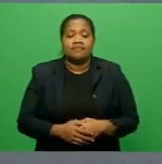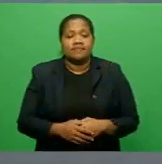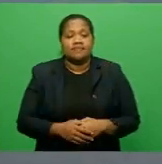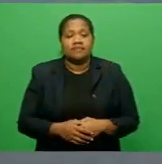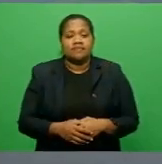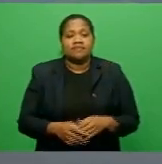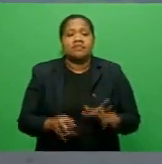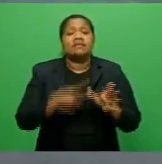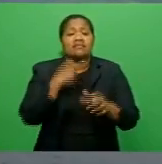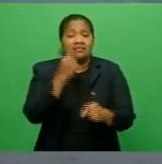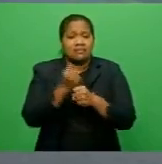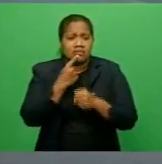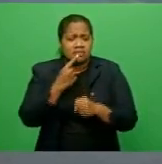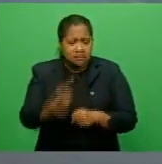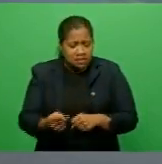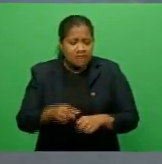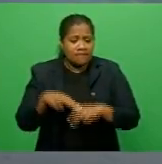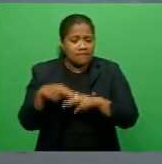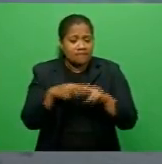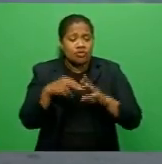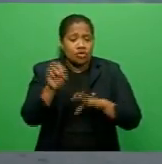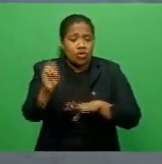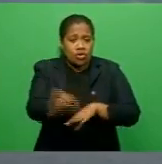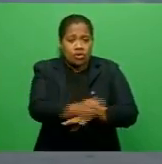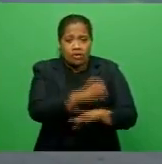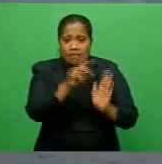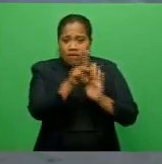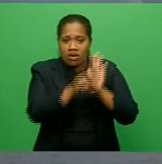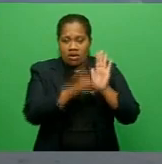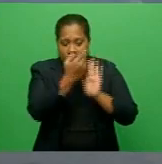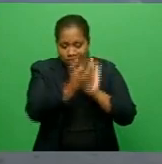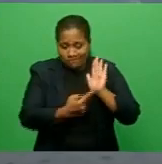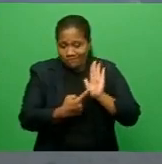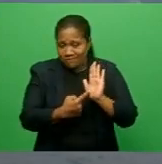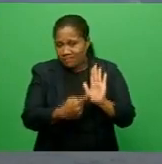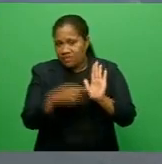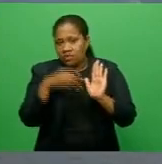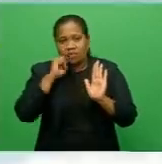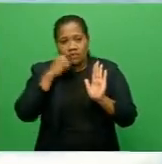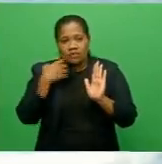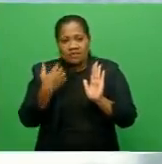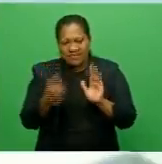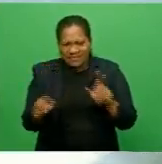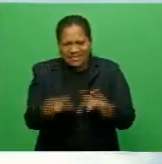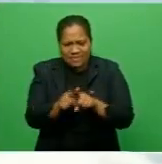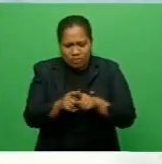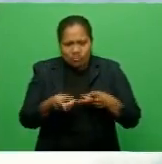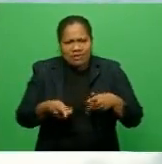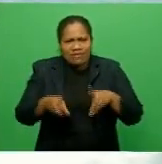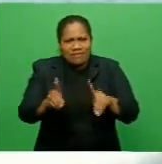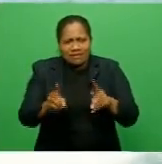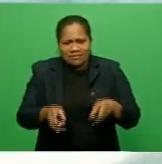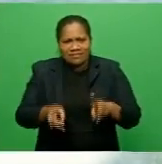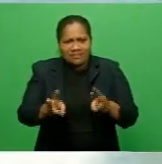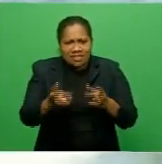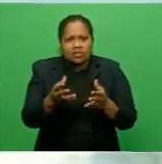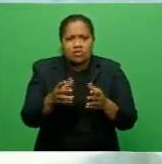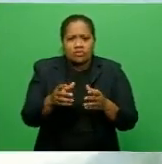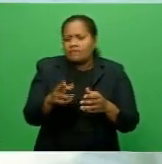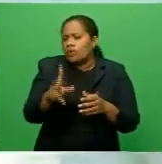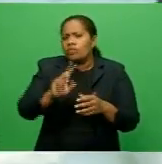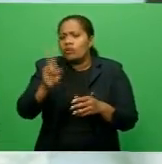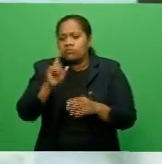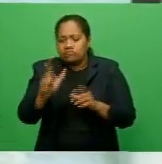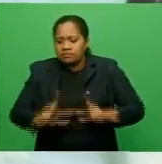Kayyum says Fiji's ocean policy will serve as a compass towards sustaining our ocean at the local and international